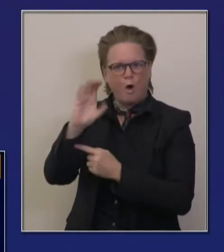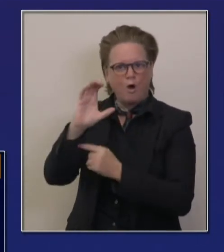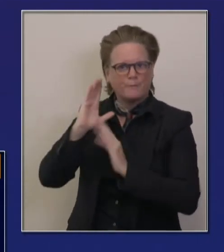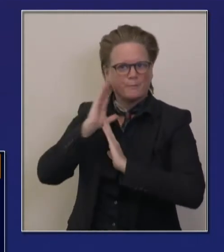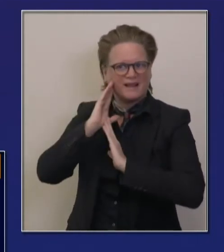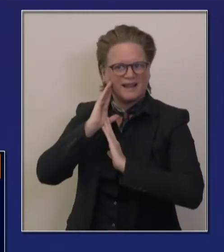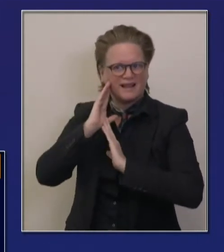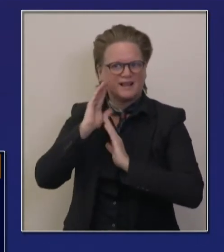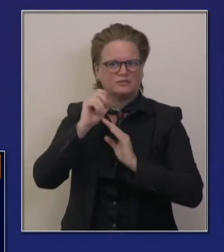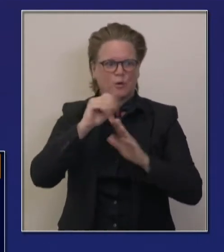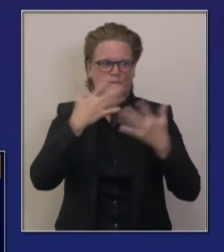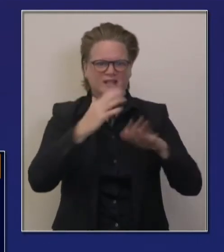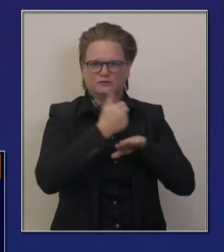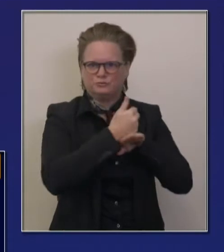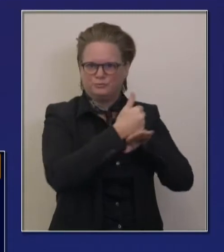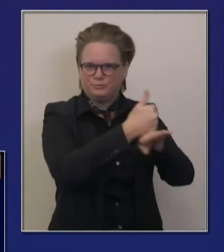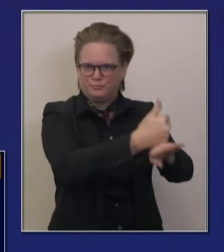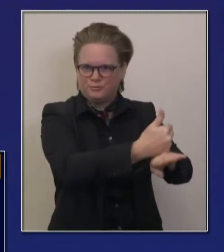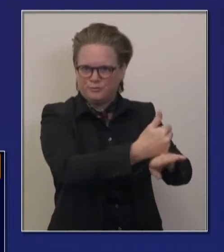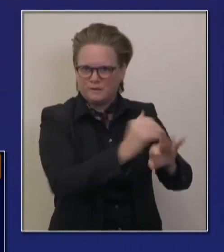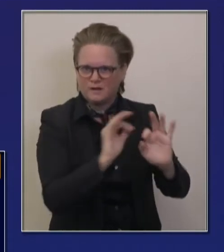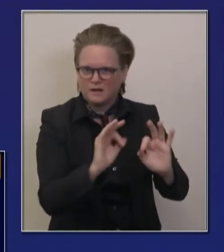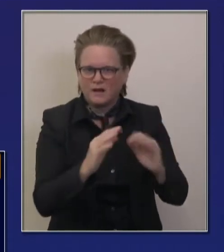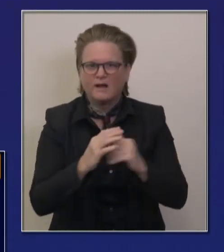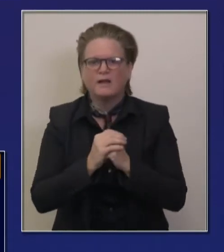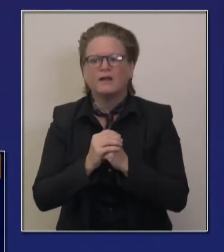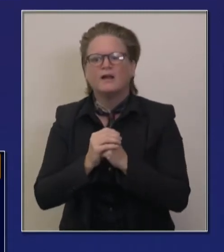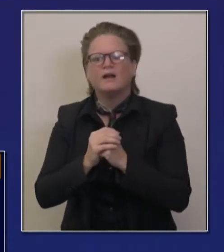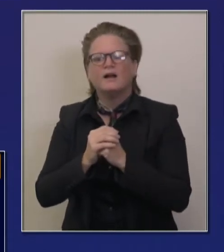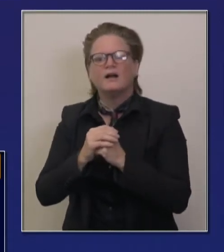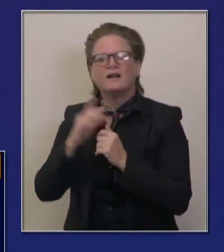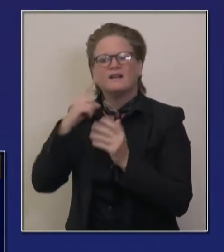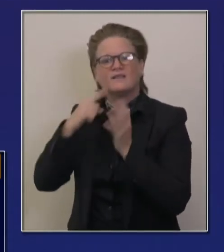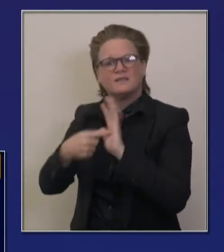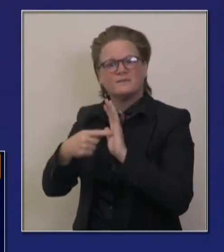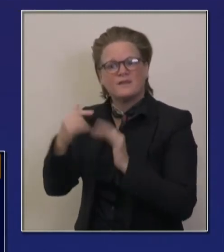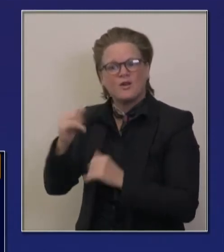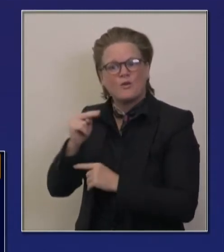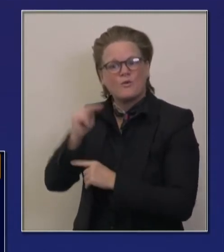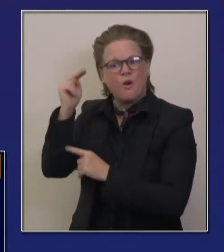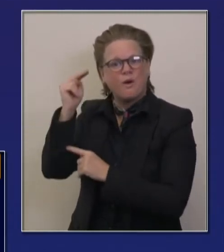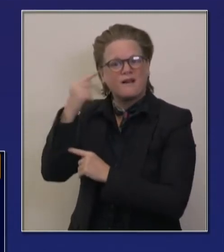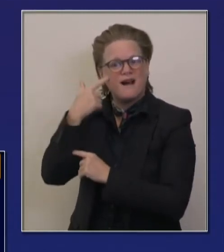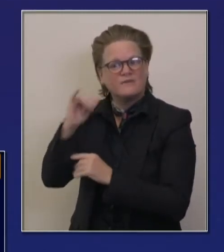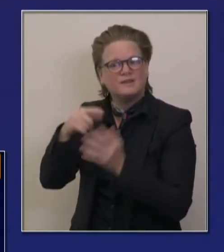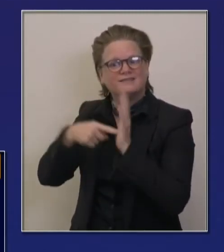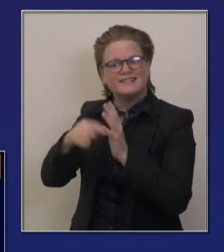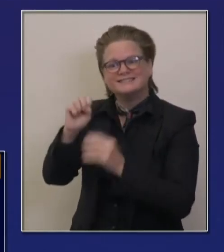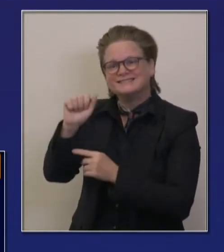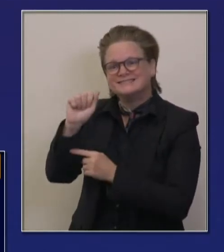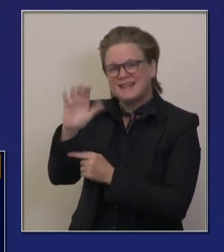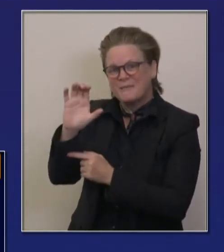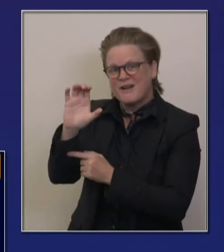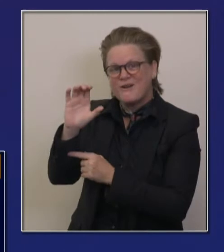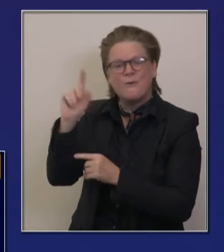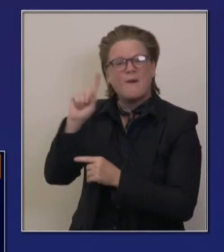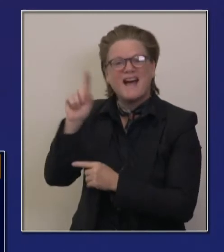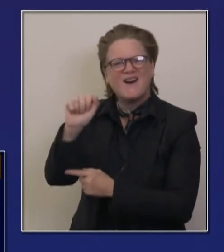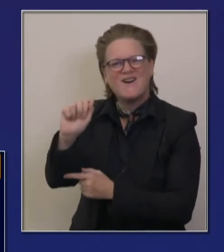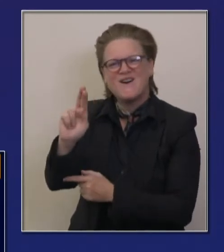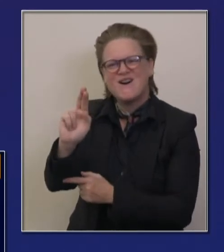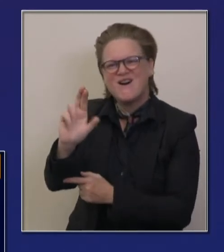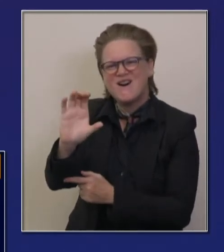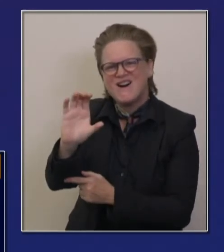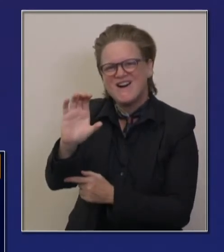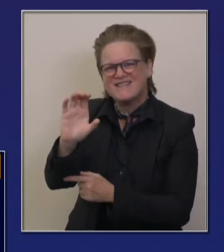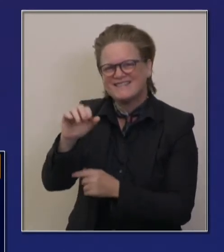and Imperial County. ARCO arena, sleep train arena up here in Sacramento, sort of gateway to Northern California. It's not the immediate needs of